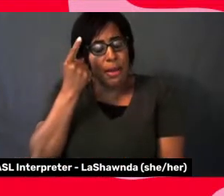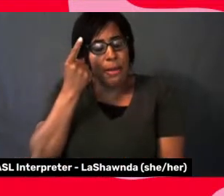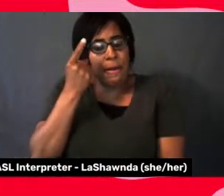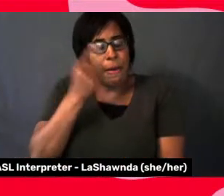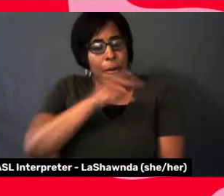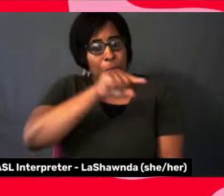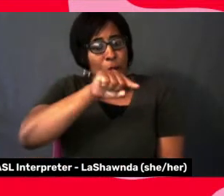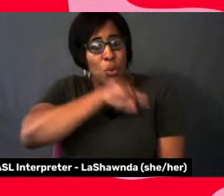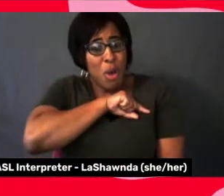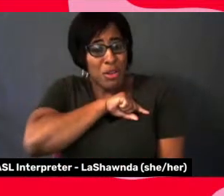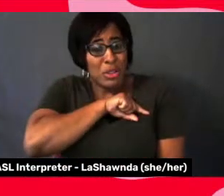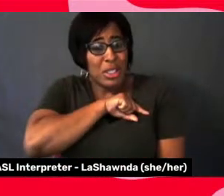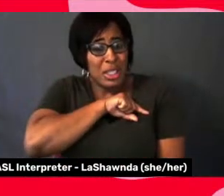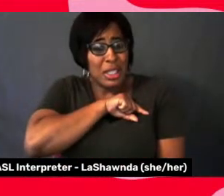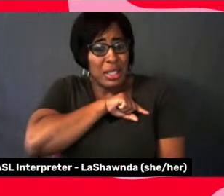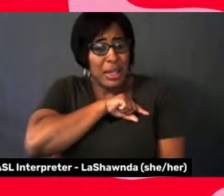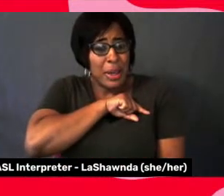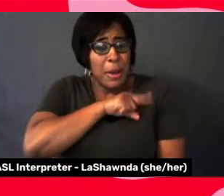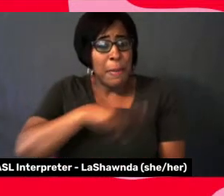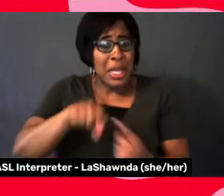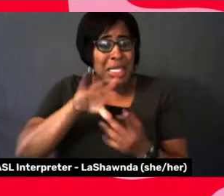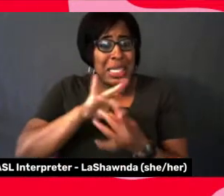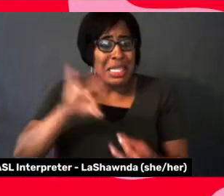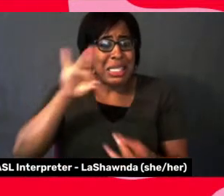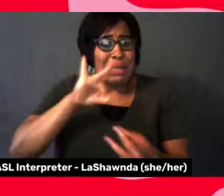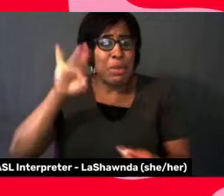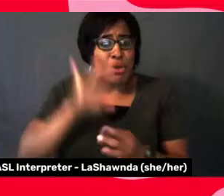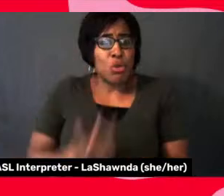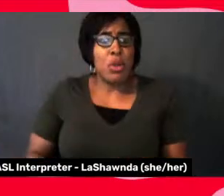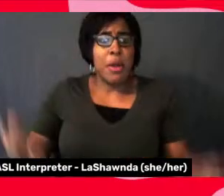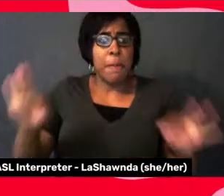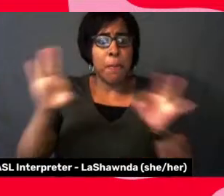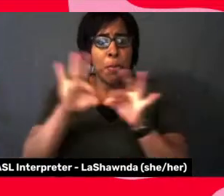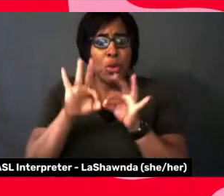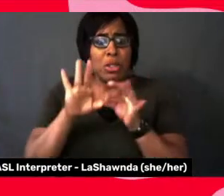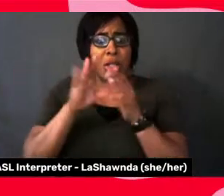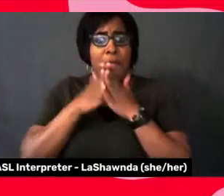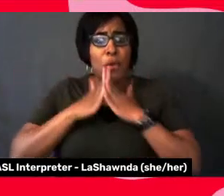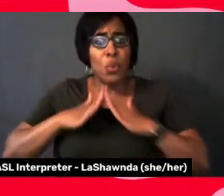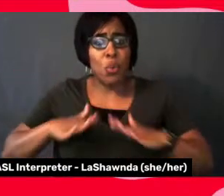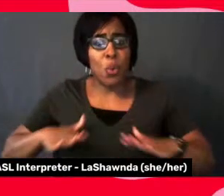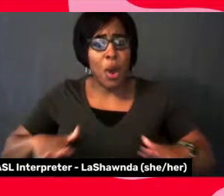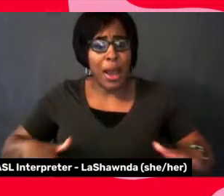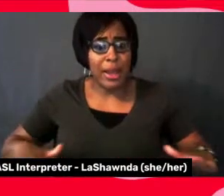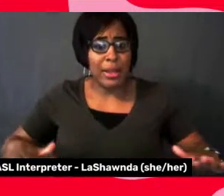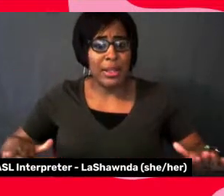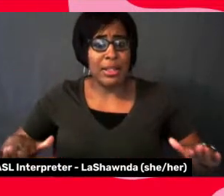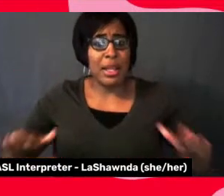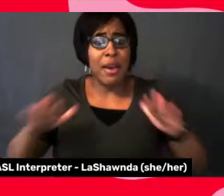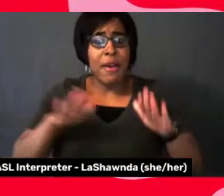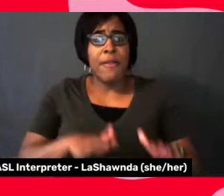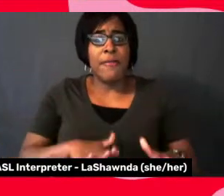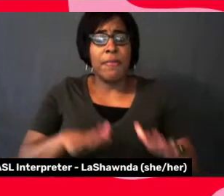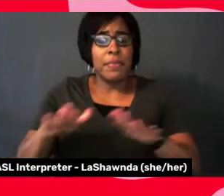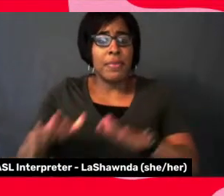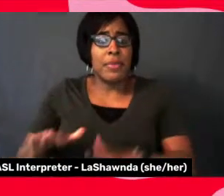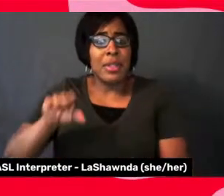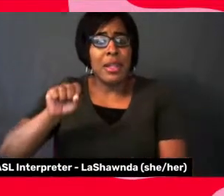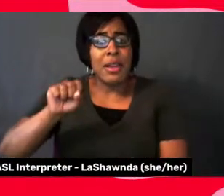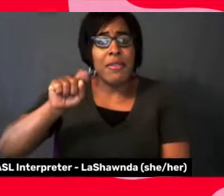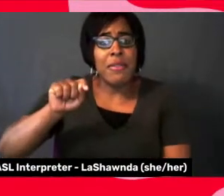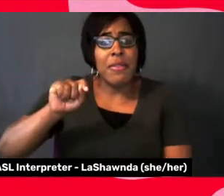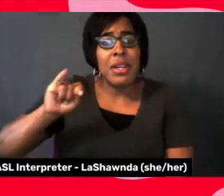feeding of quietness and stillness. And that is what I feel is killing